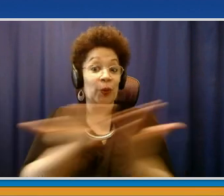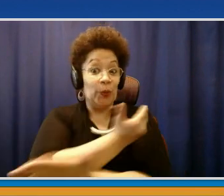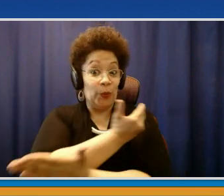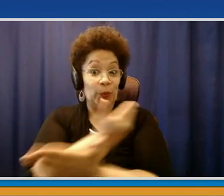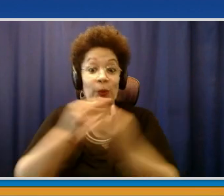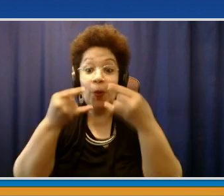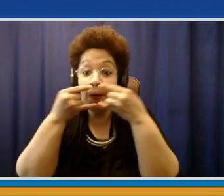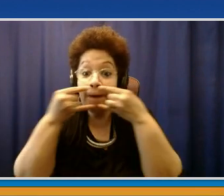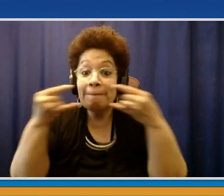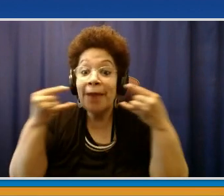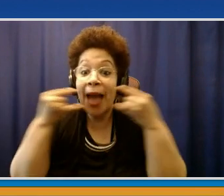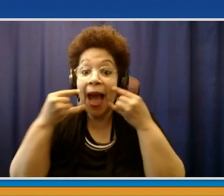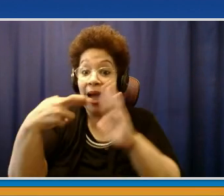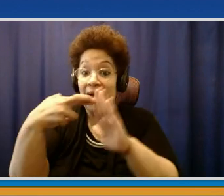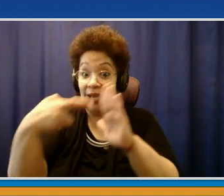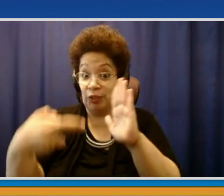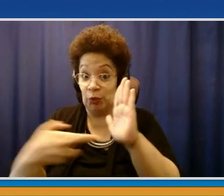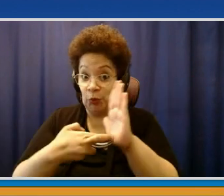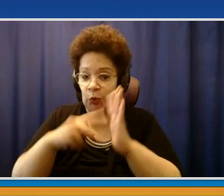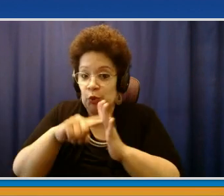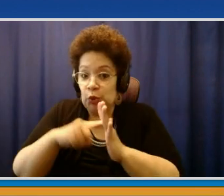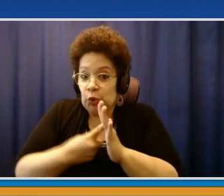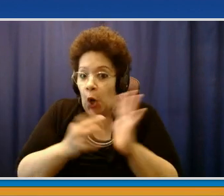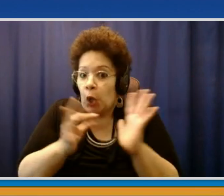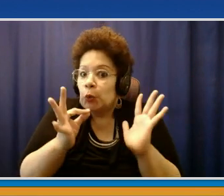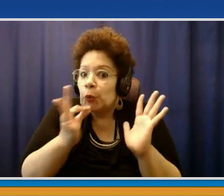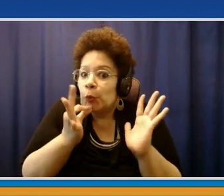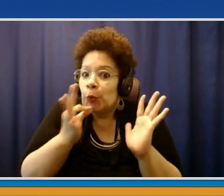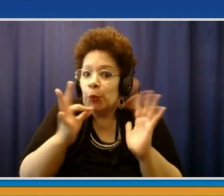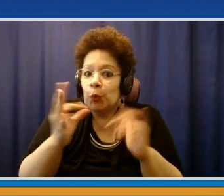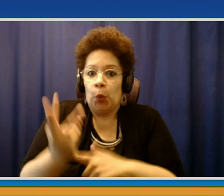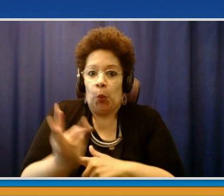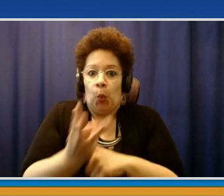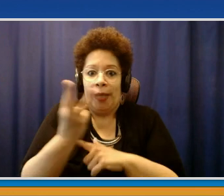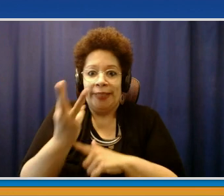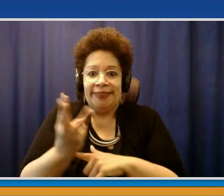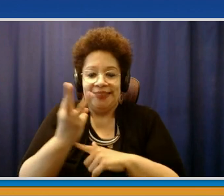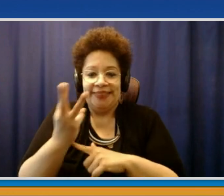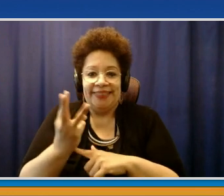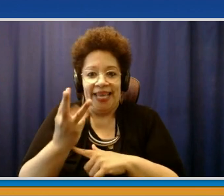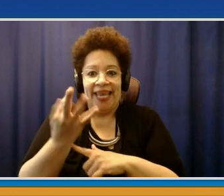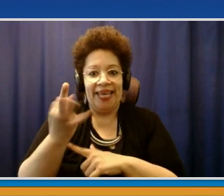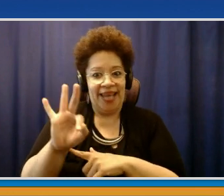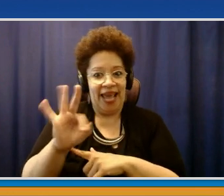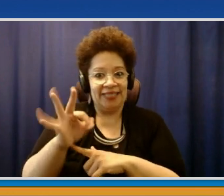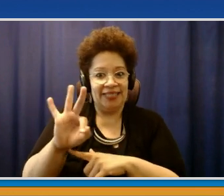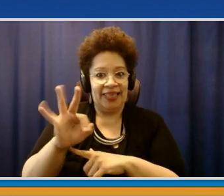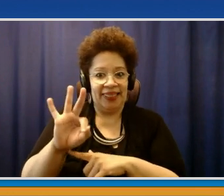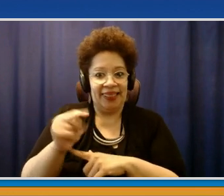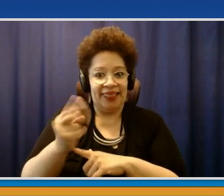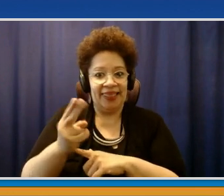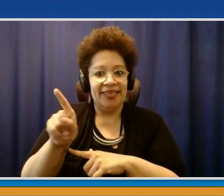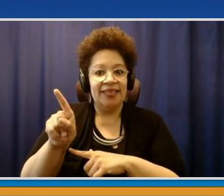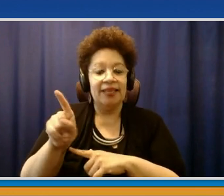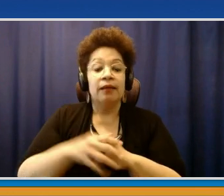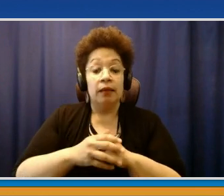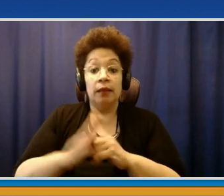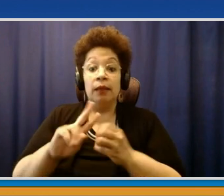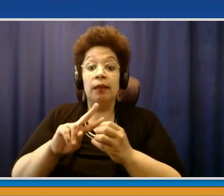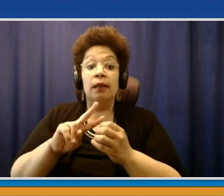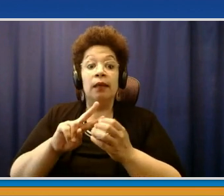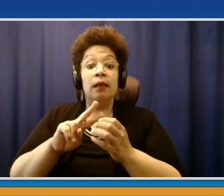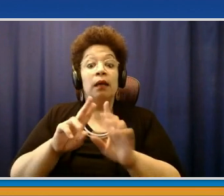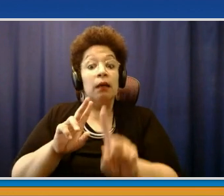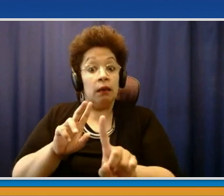being the 17th, that means the 19th of the month, we will move to the CDC situations. Masks will still be